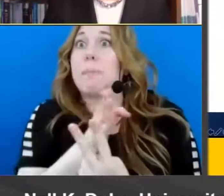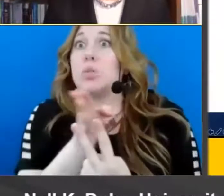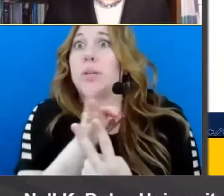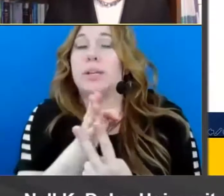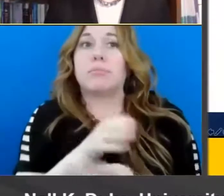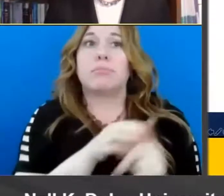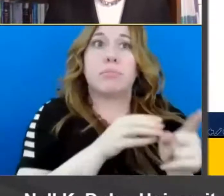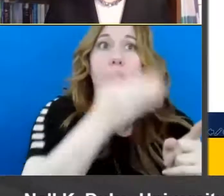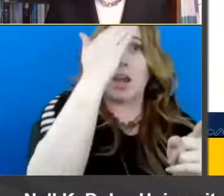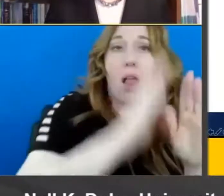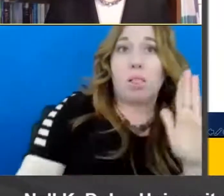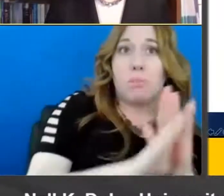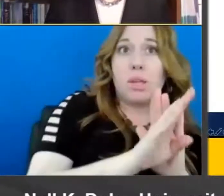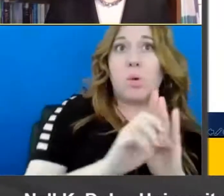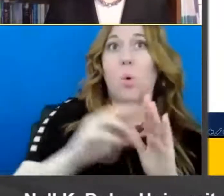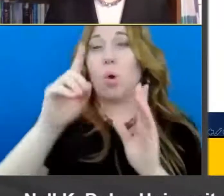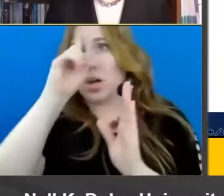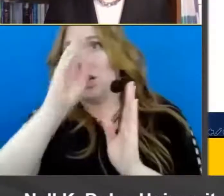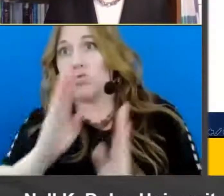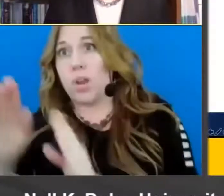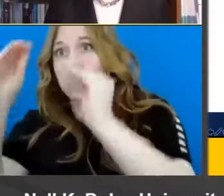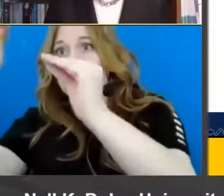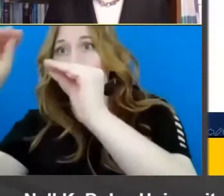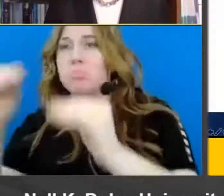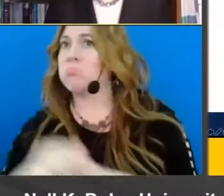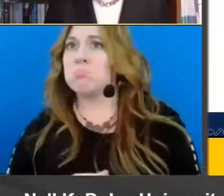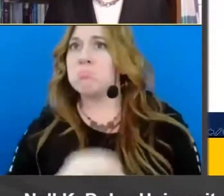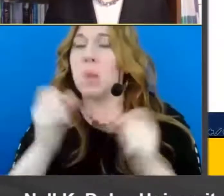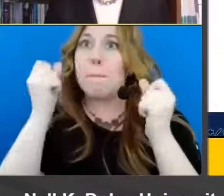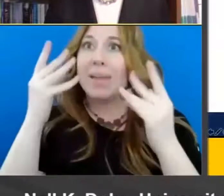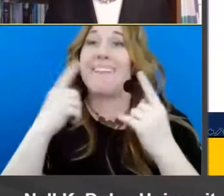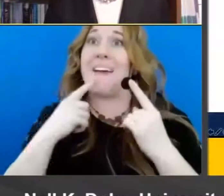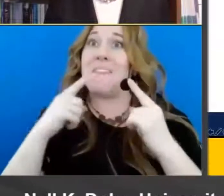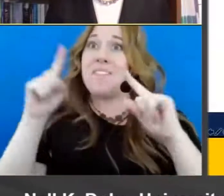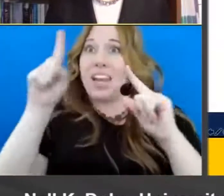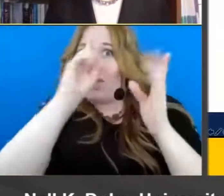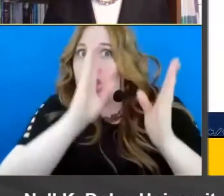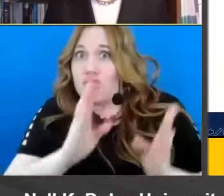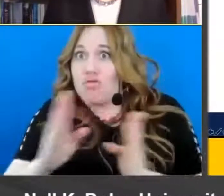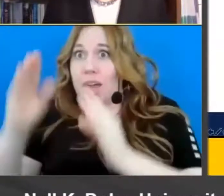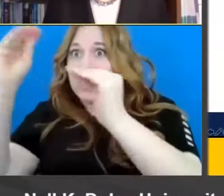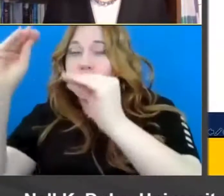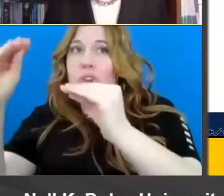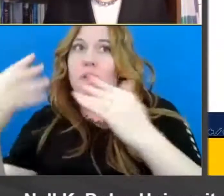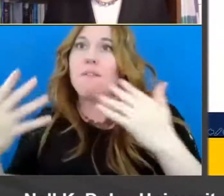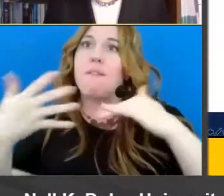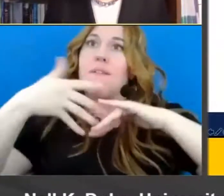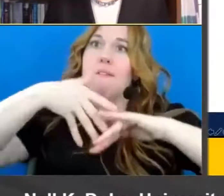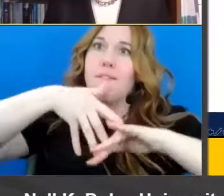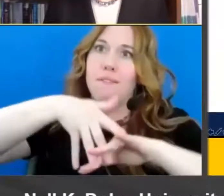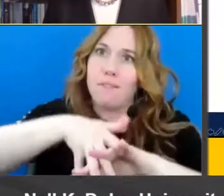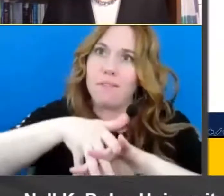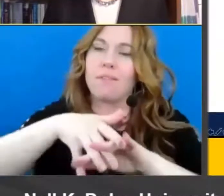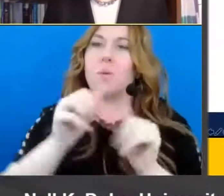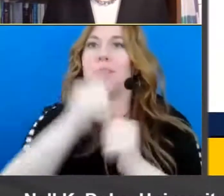instruction most or many effective strategy instructional approaches are embedded in a knowledge building context in fact